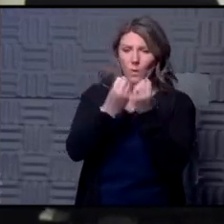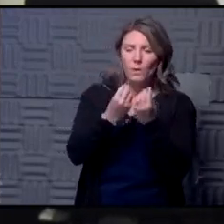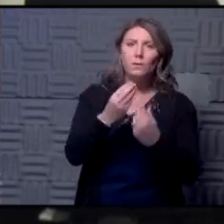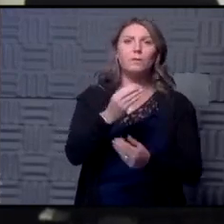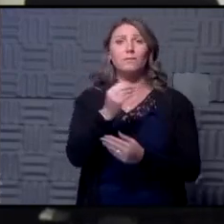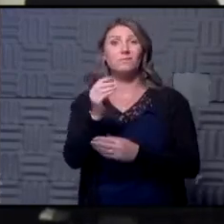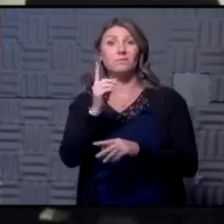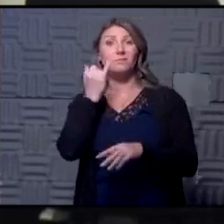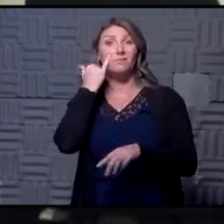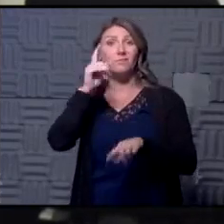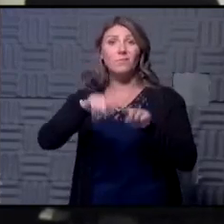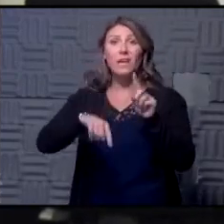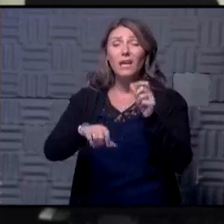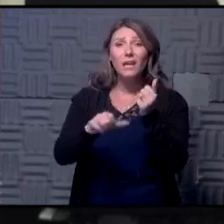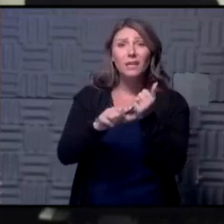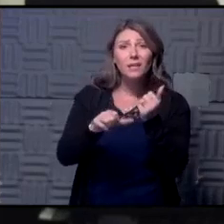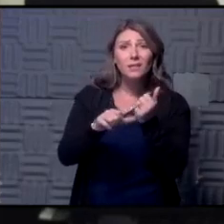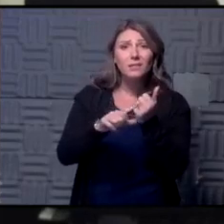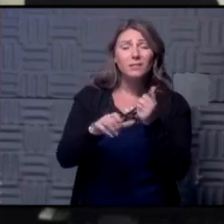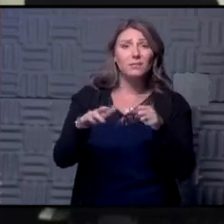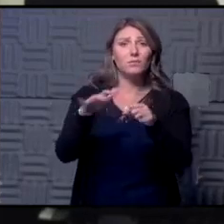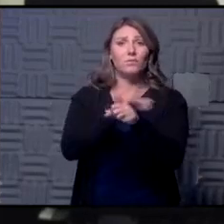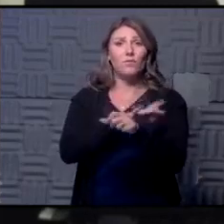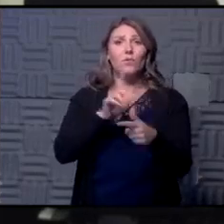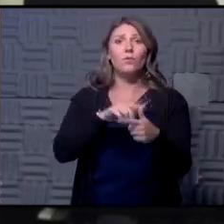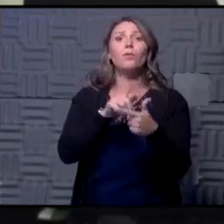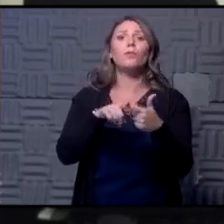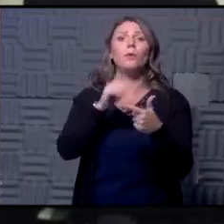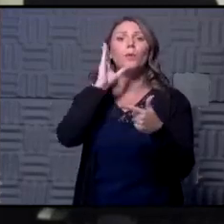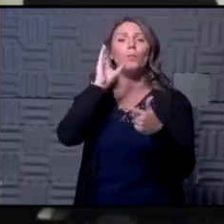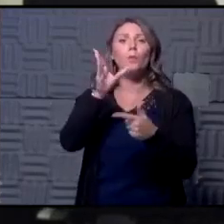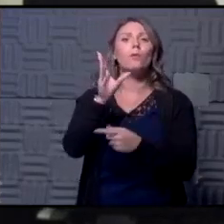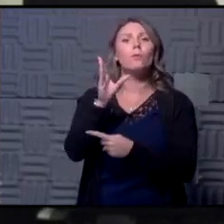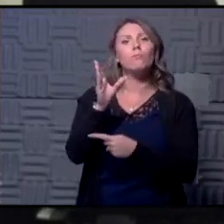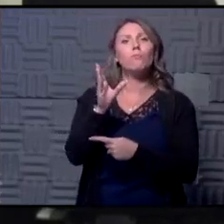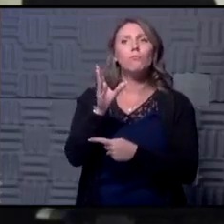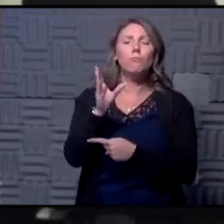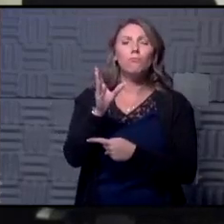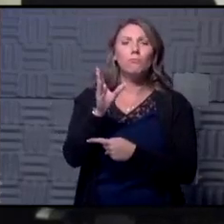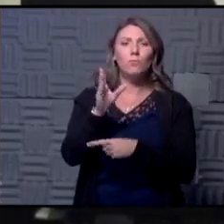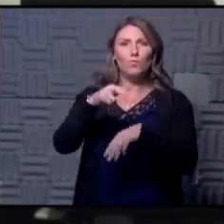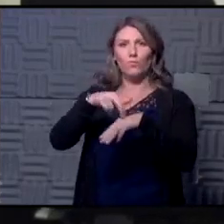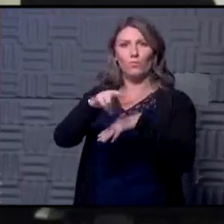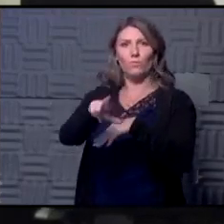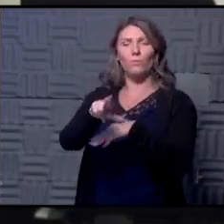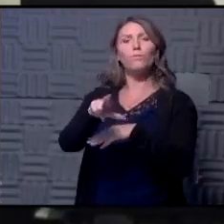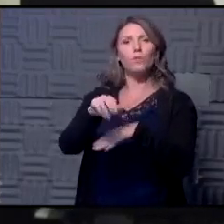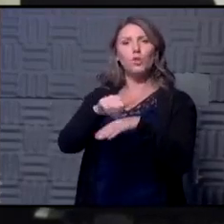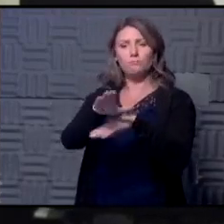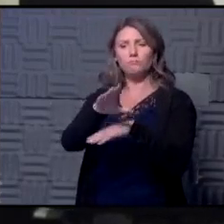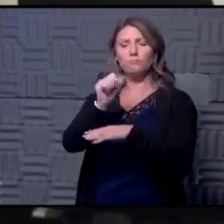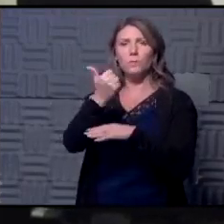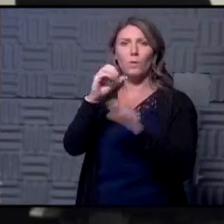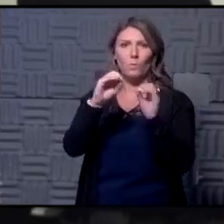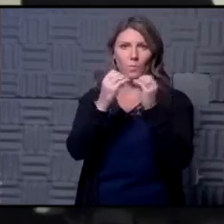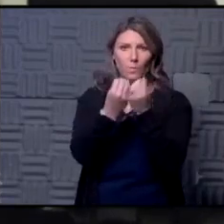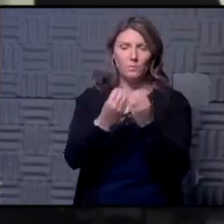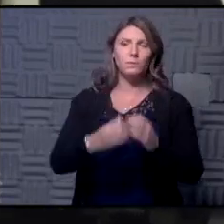can't assist her or fully then they will relay her refer her to another organization